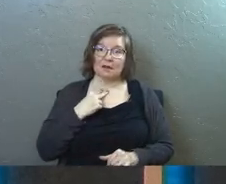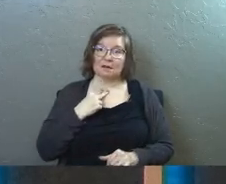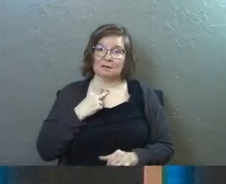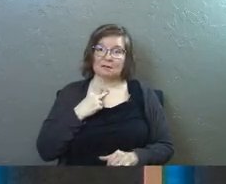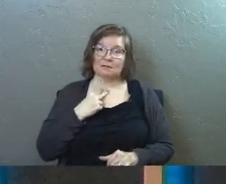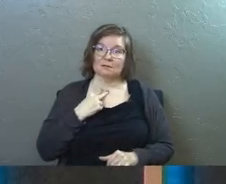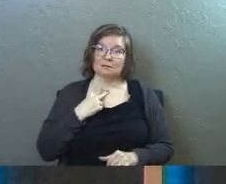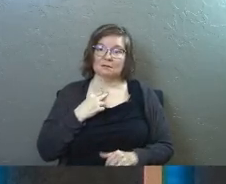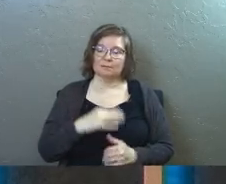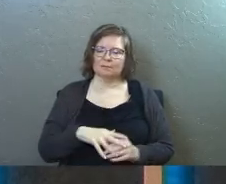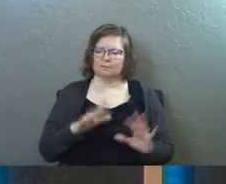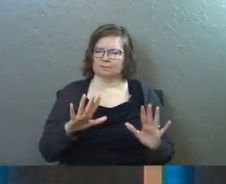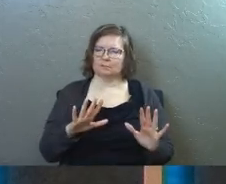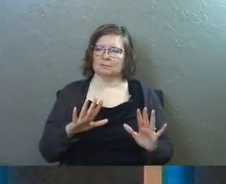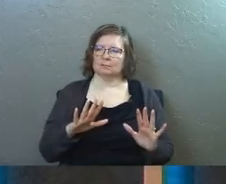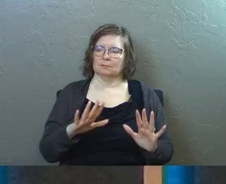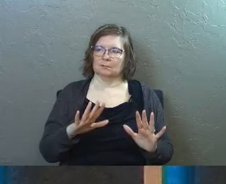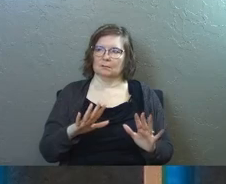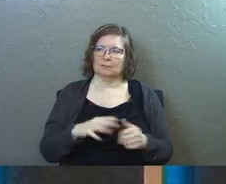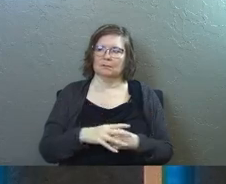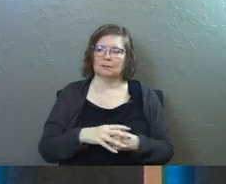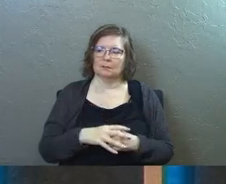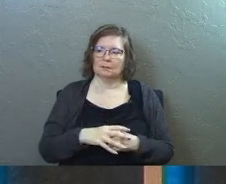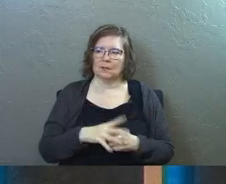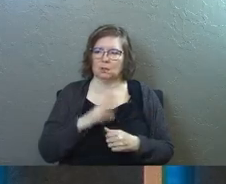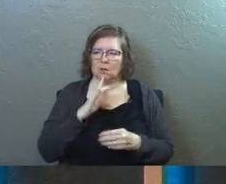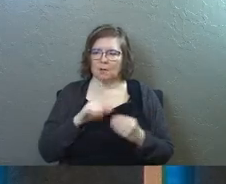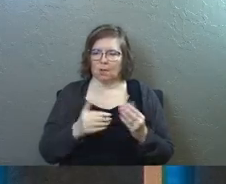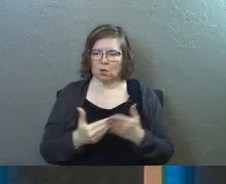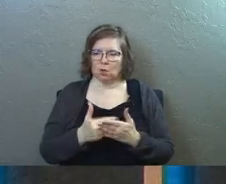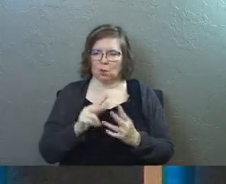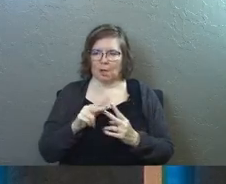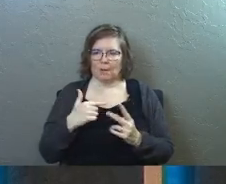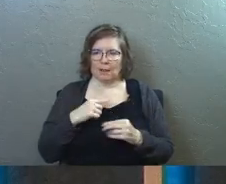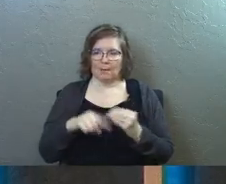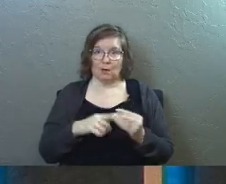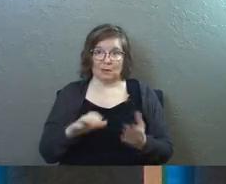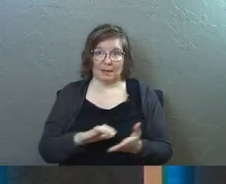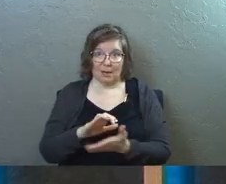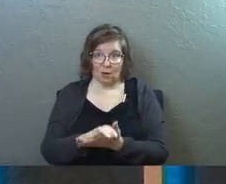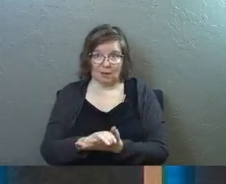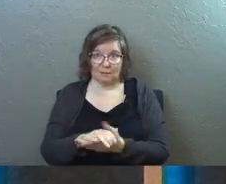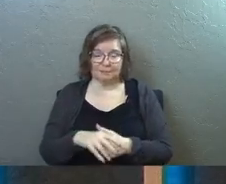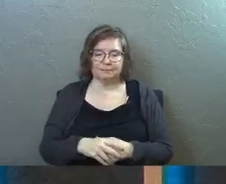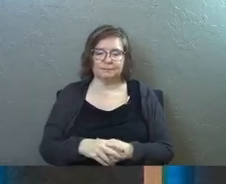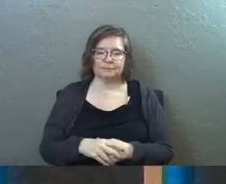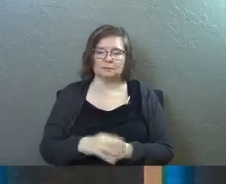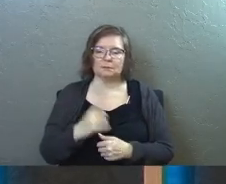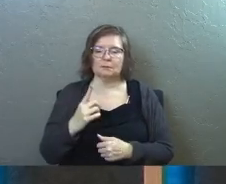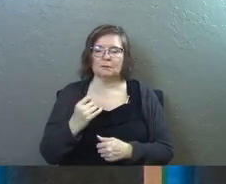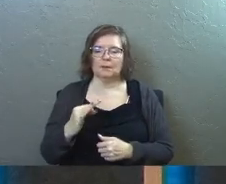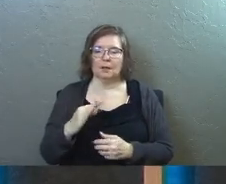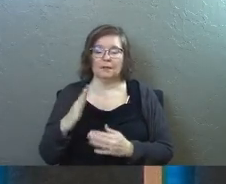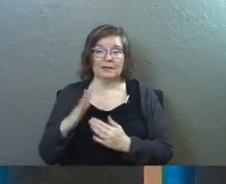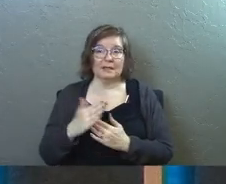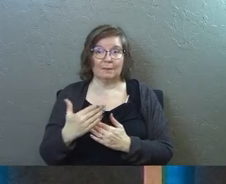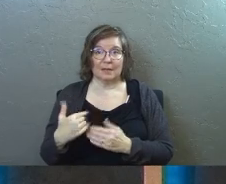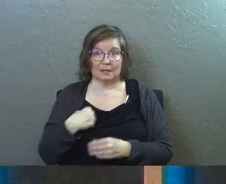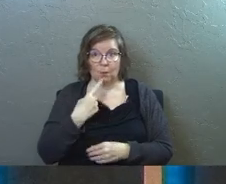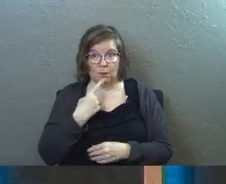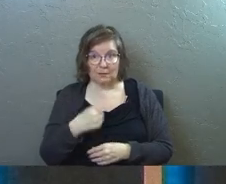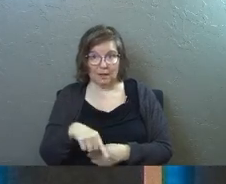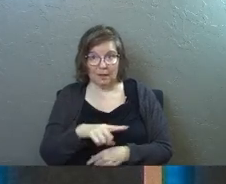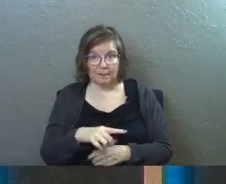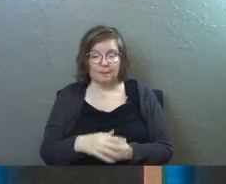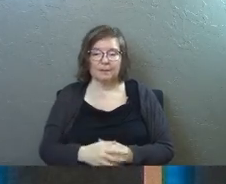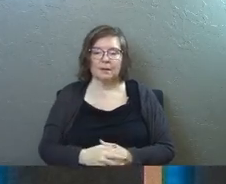okay so you're talking to a new couple and they're about to get married one of the top things will tell